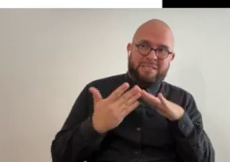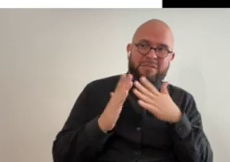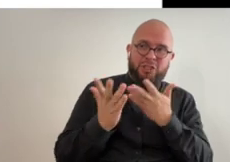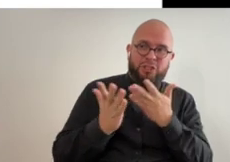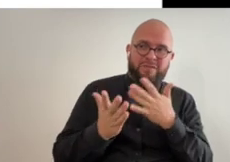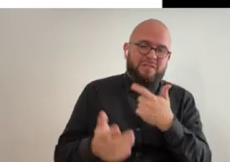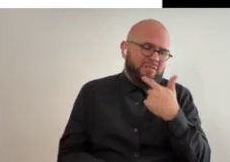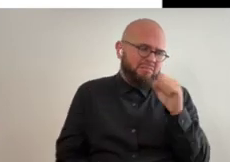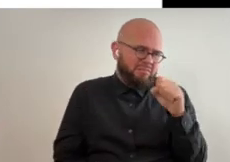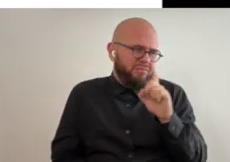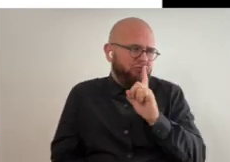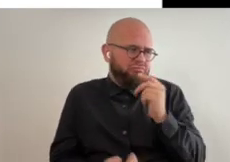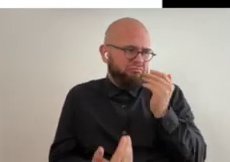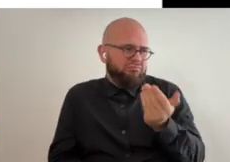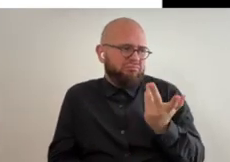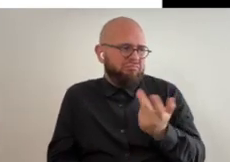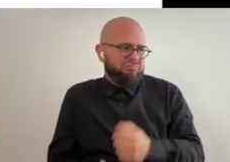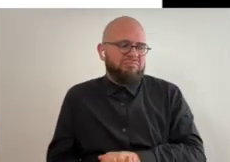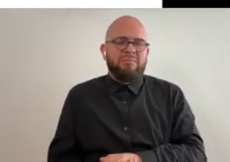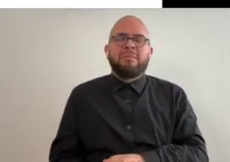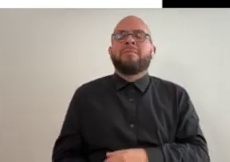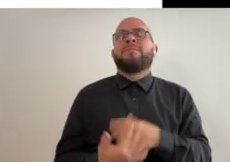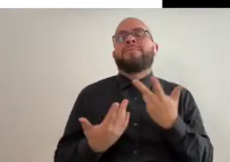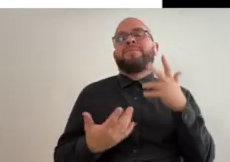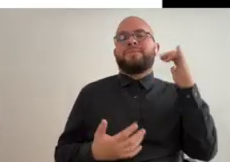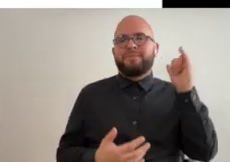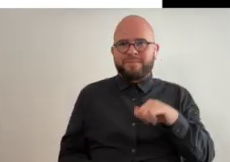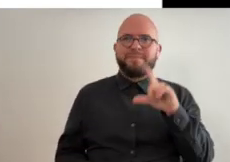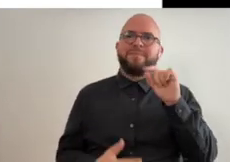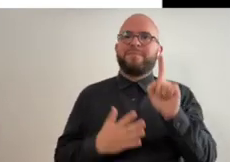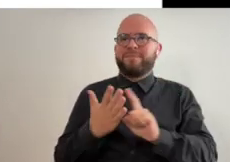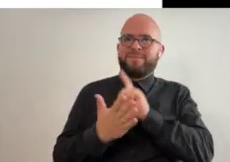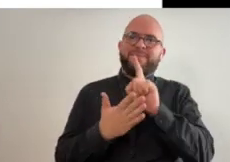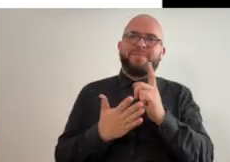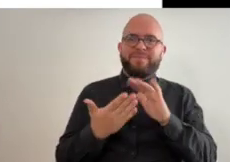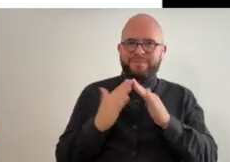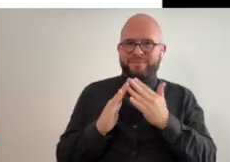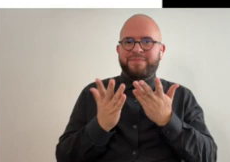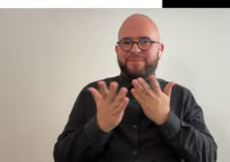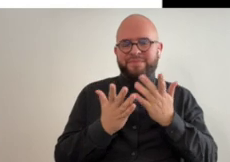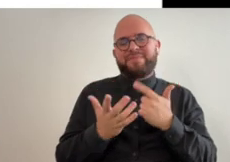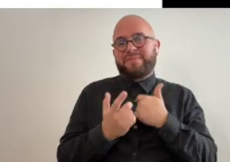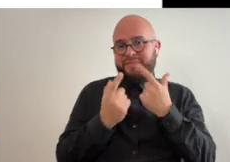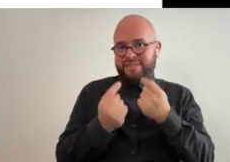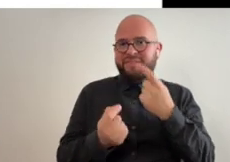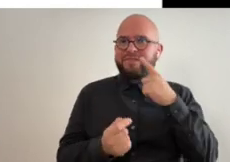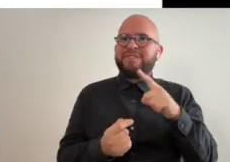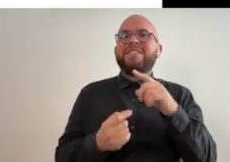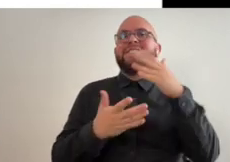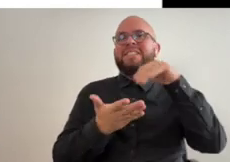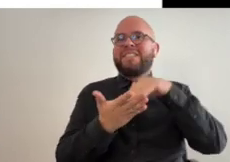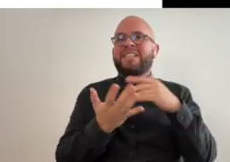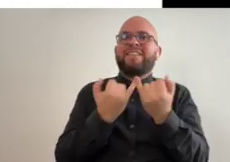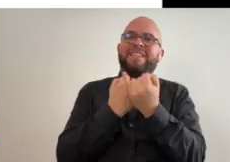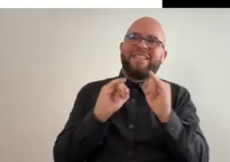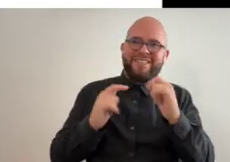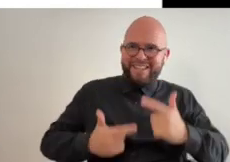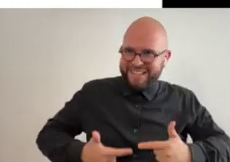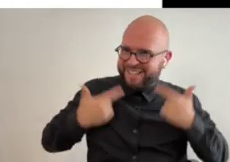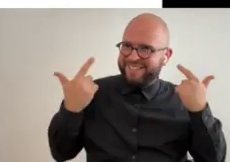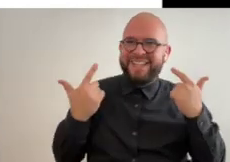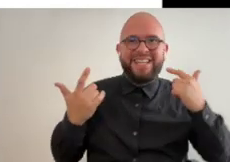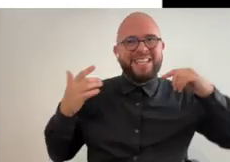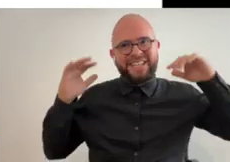my community service and she said yeah that's fine so so that is the 20 hours of community service i served at the center for the independent living